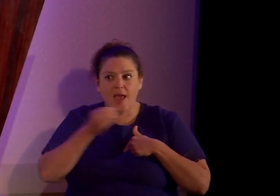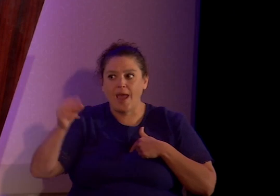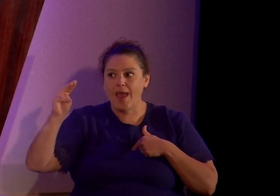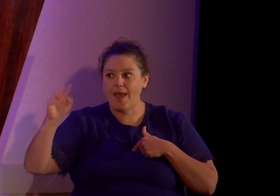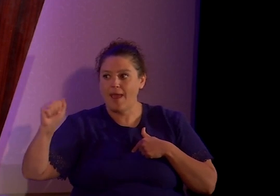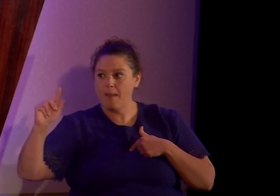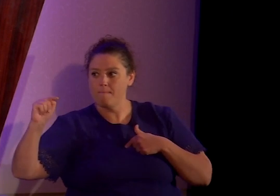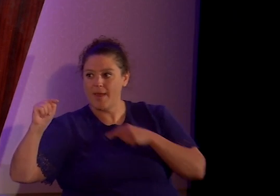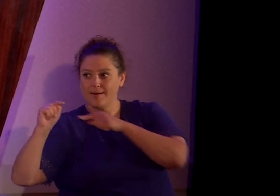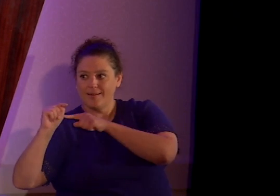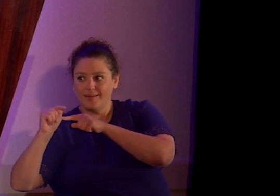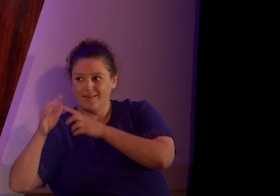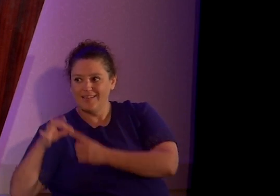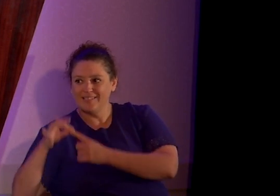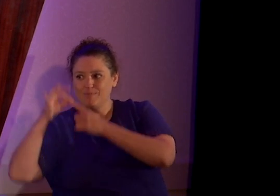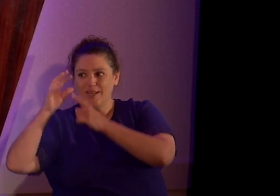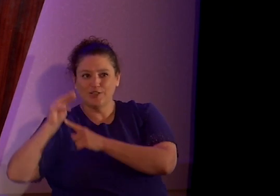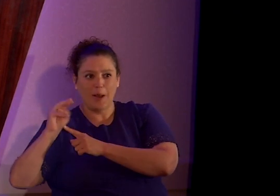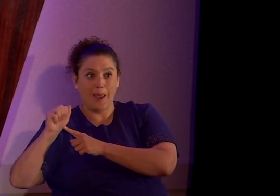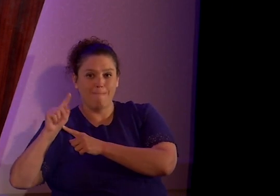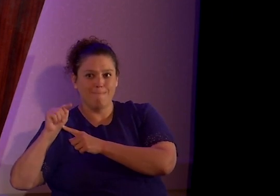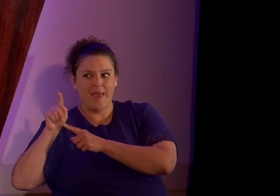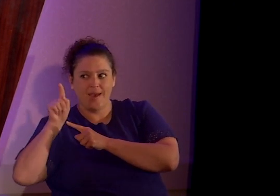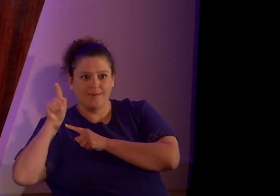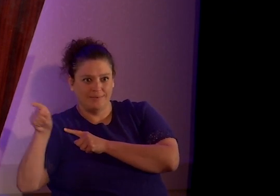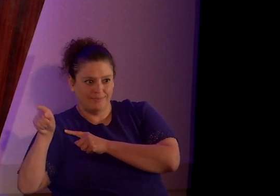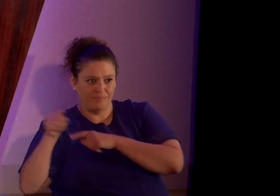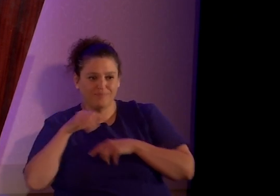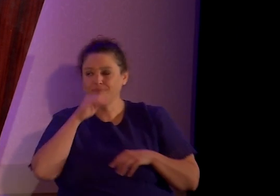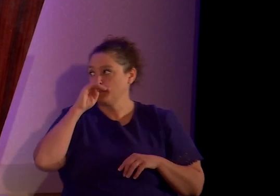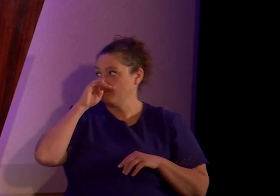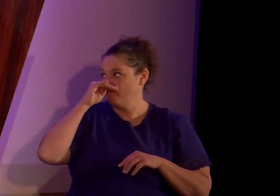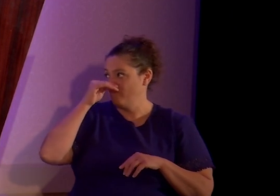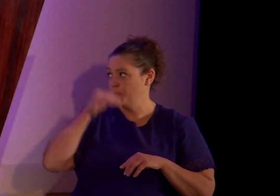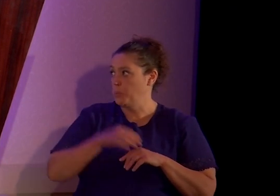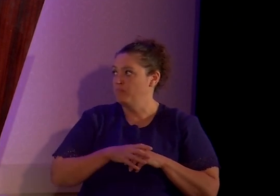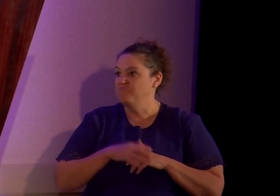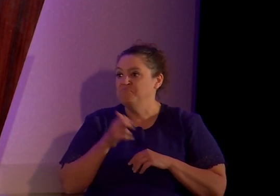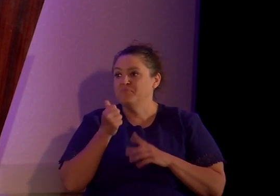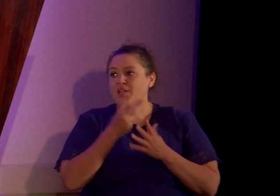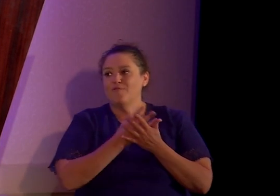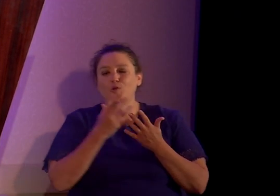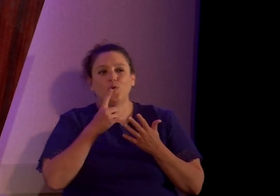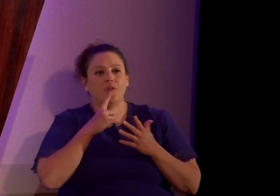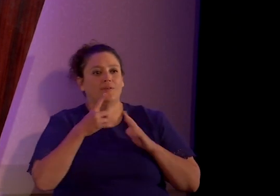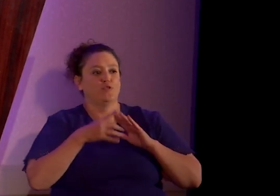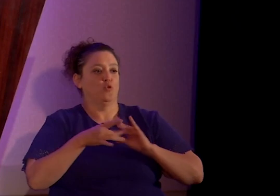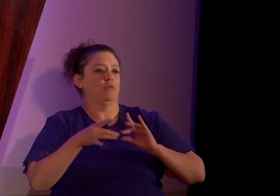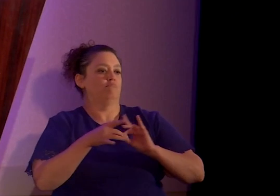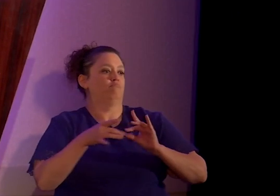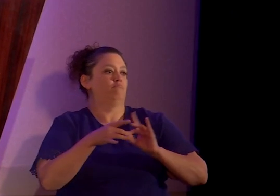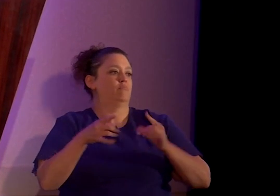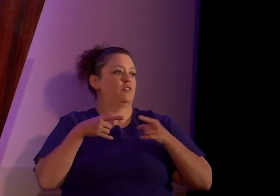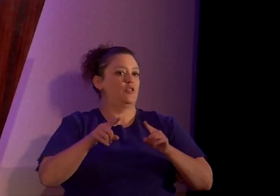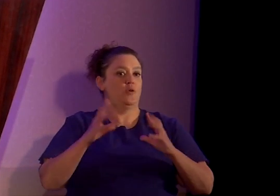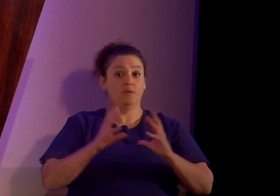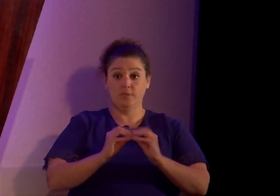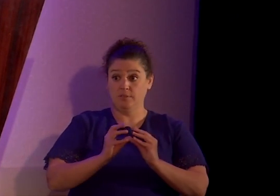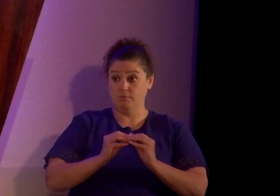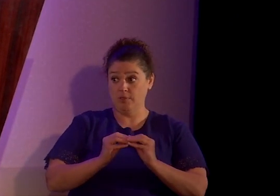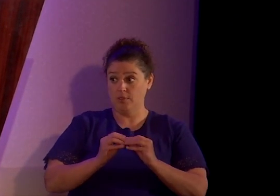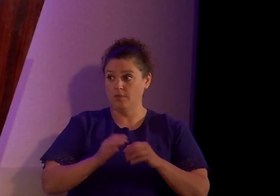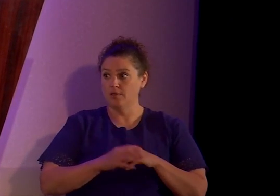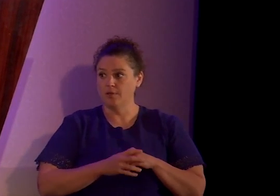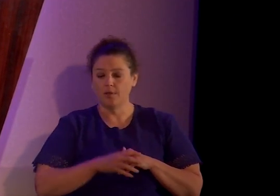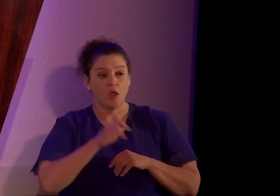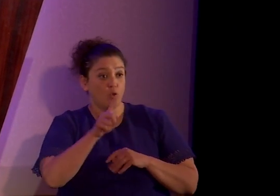especially Matt. Um, a few things were said at this meeting. The, do you know what